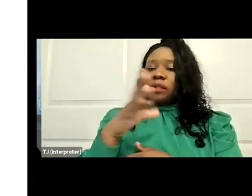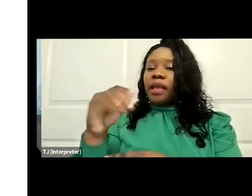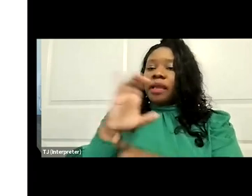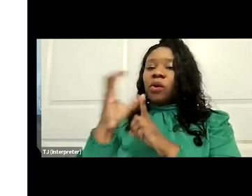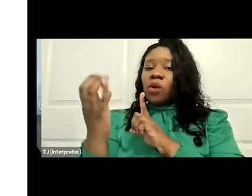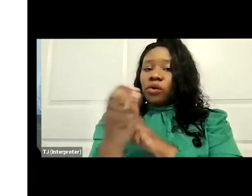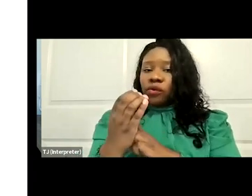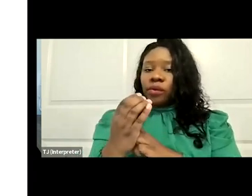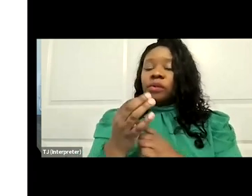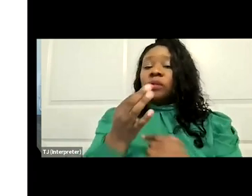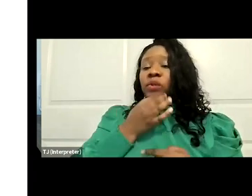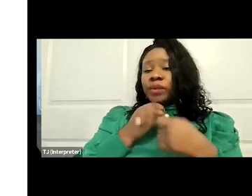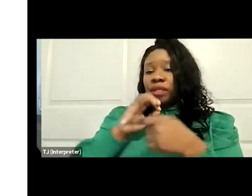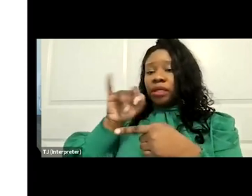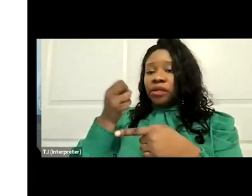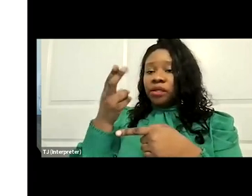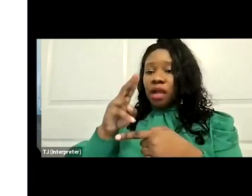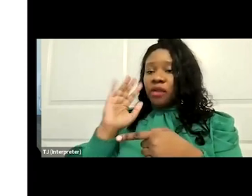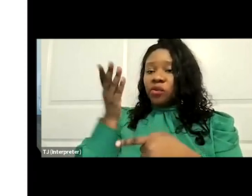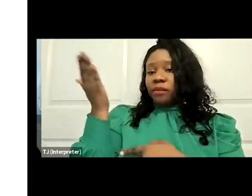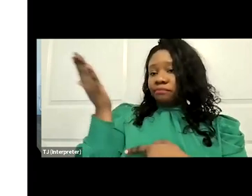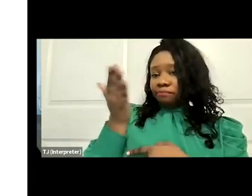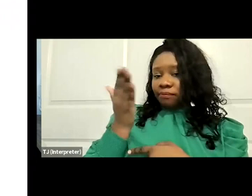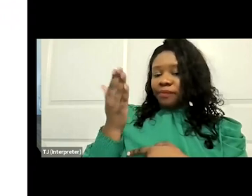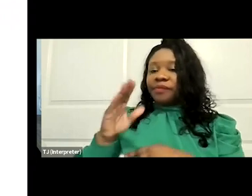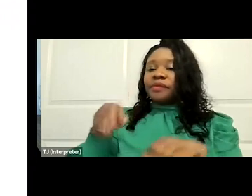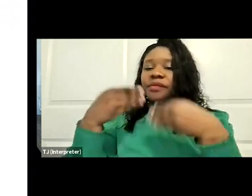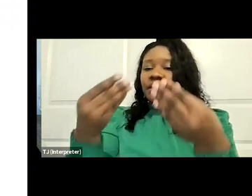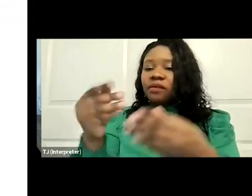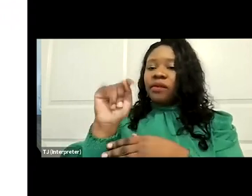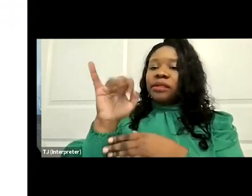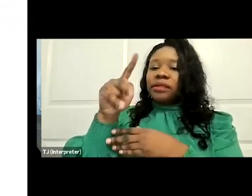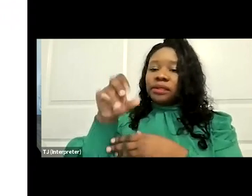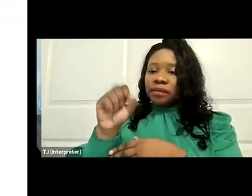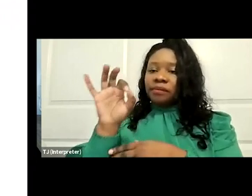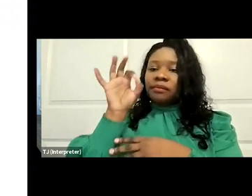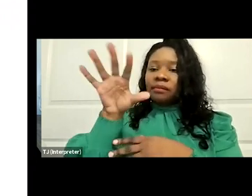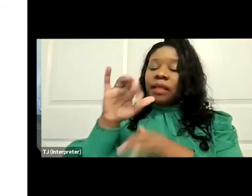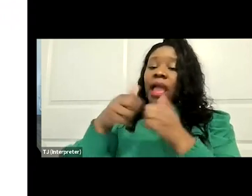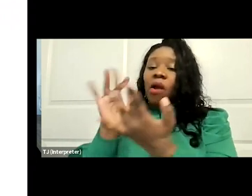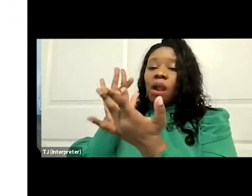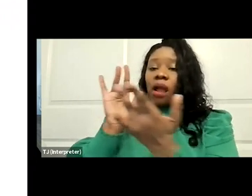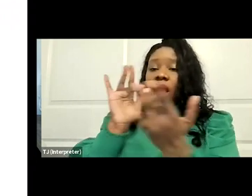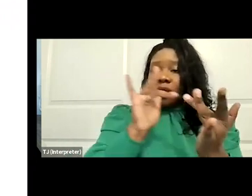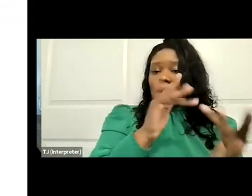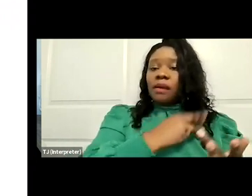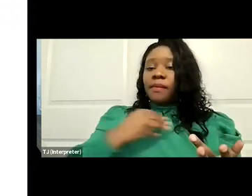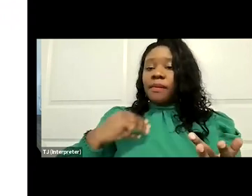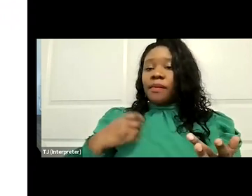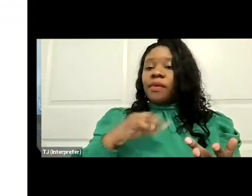a little bit later to give you some tips on how to reach out to your members of Congress this year.